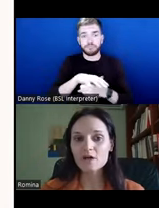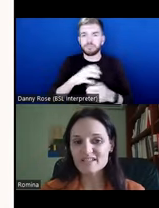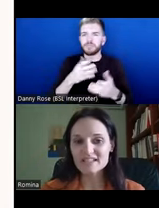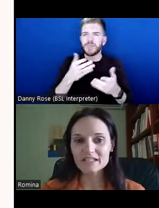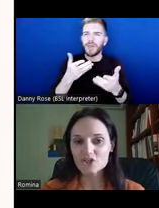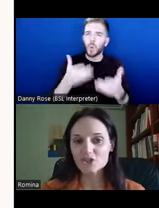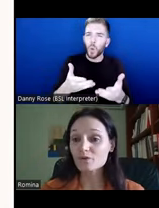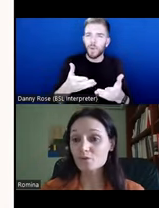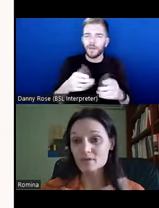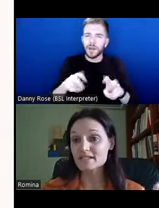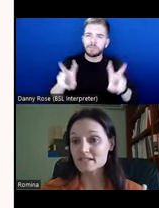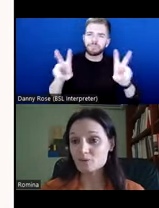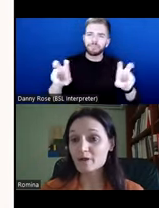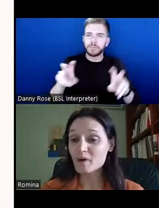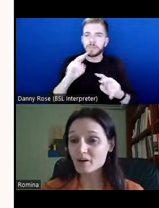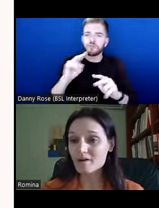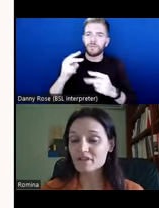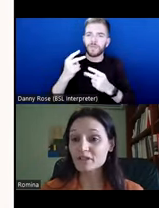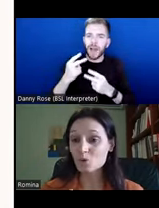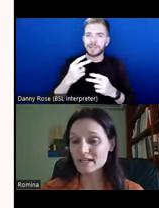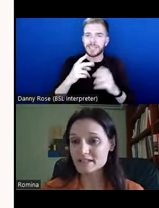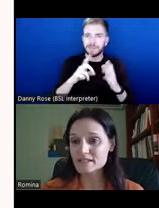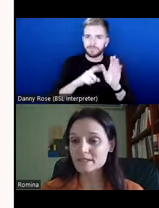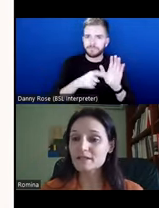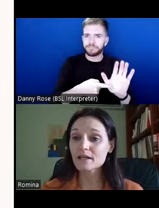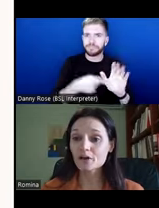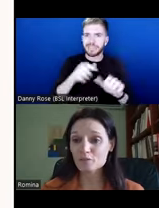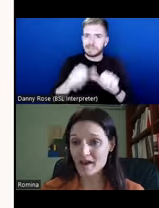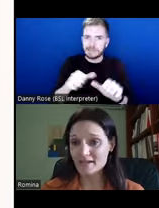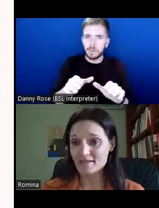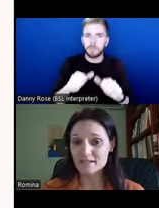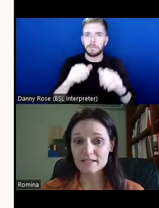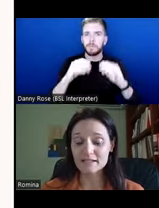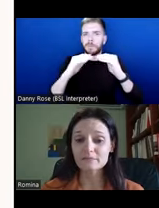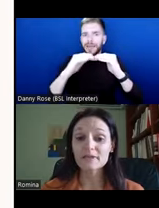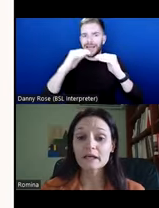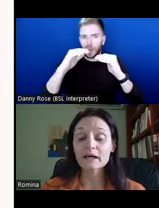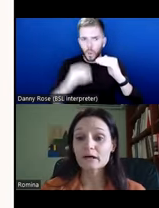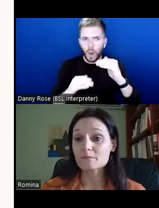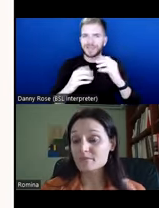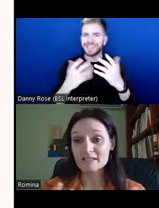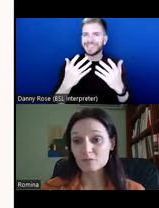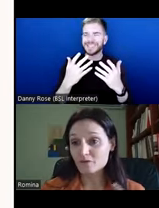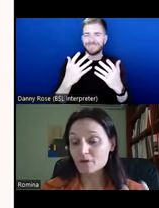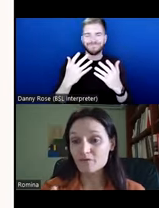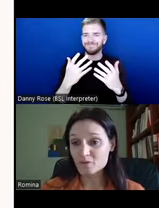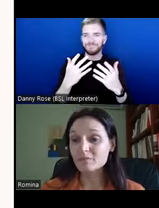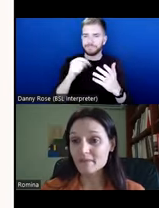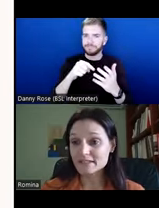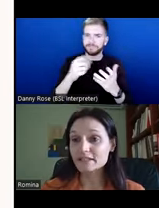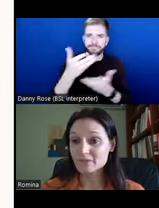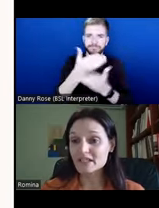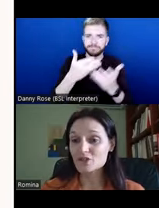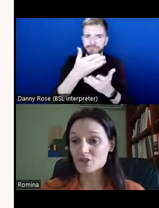presentation on the word system we are part of, the inequalities that comprise the system, and some of the